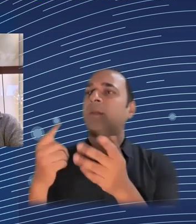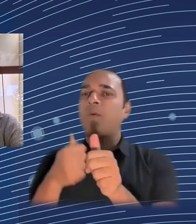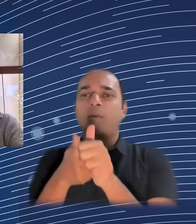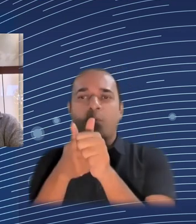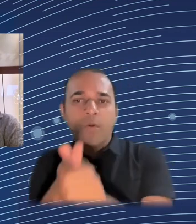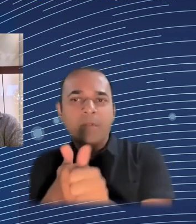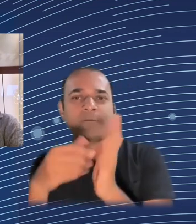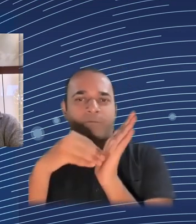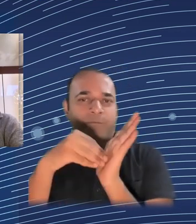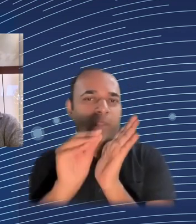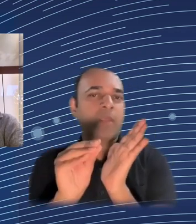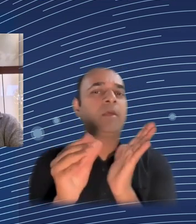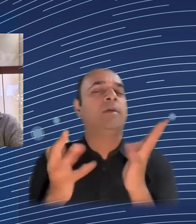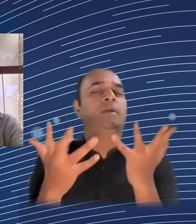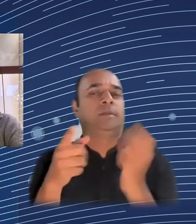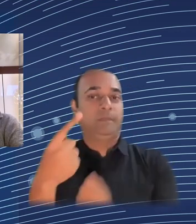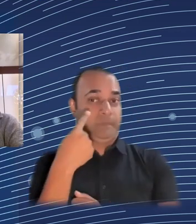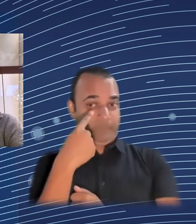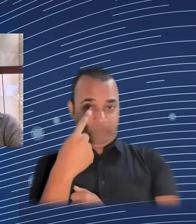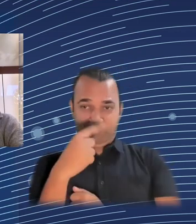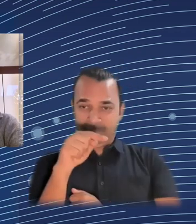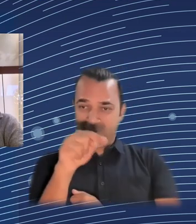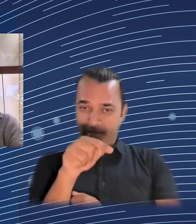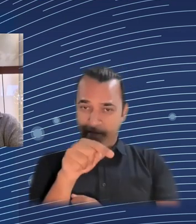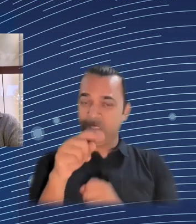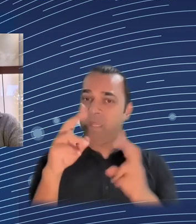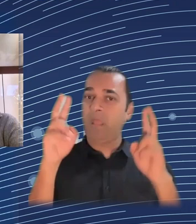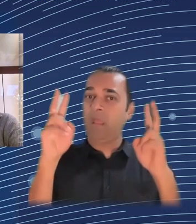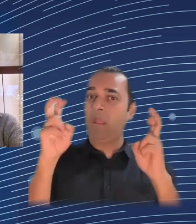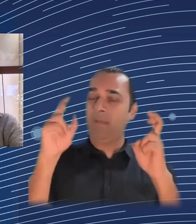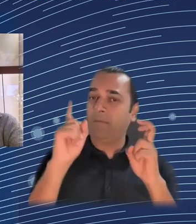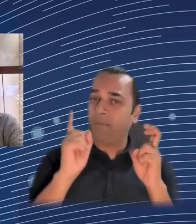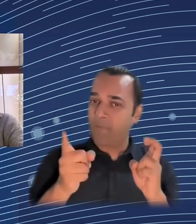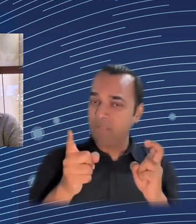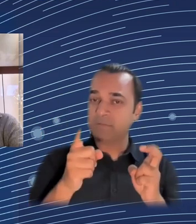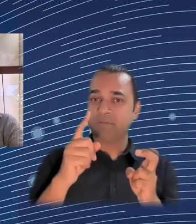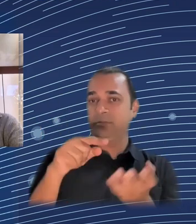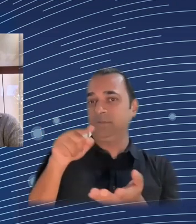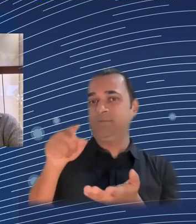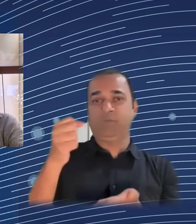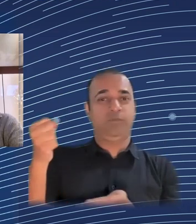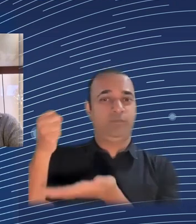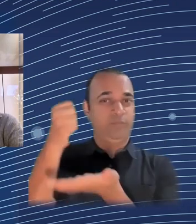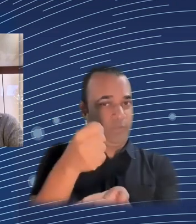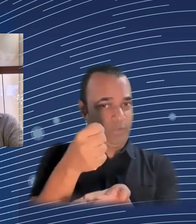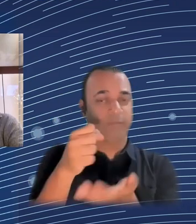view of the backlashing of SMEs in the most recent trial of procedures? So a